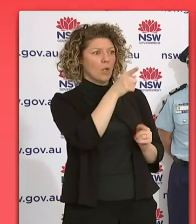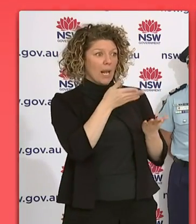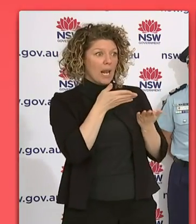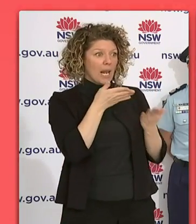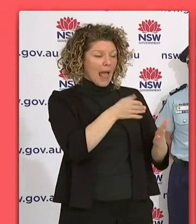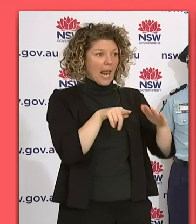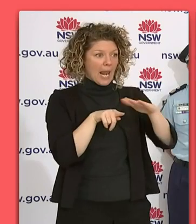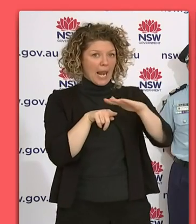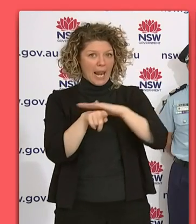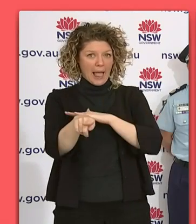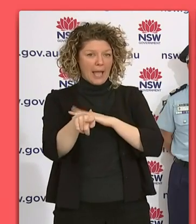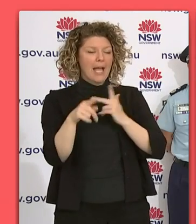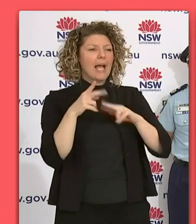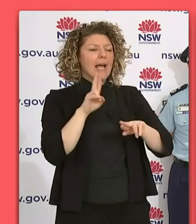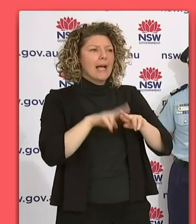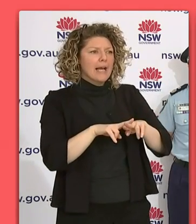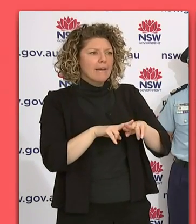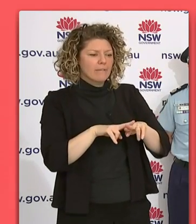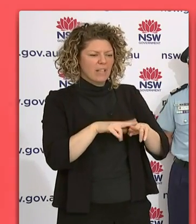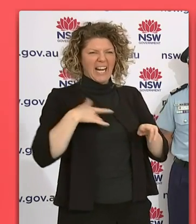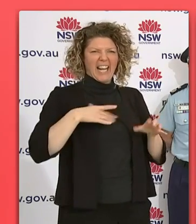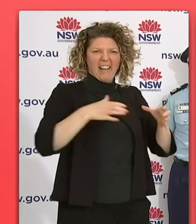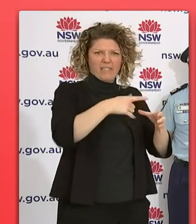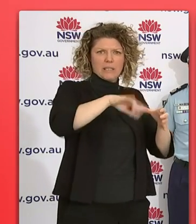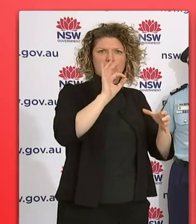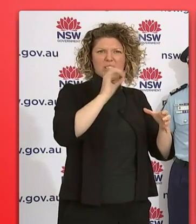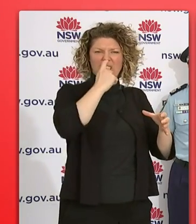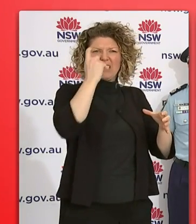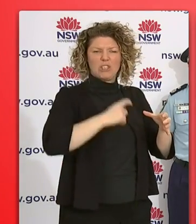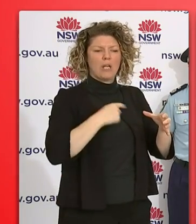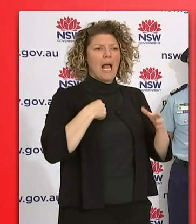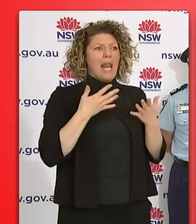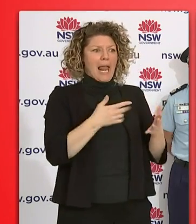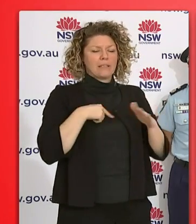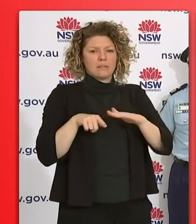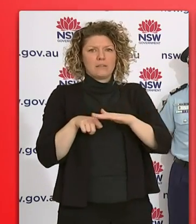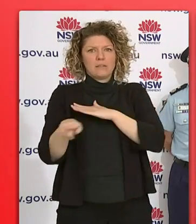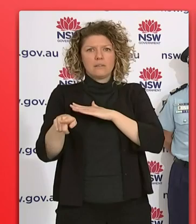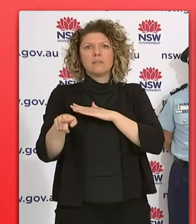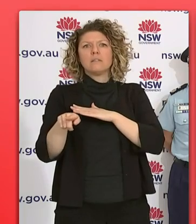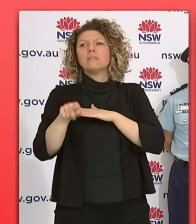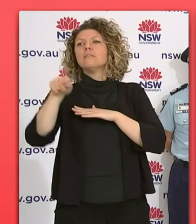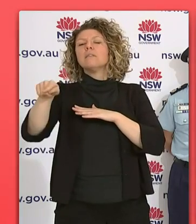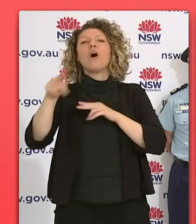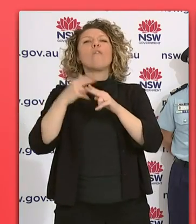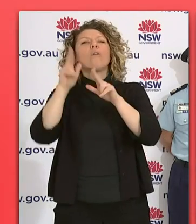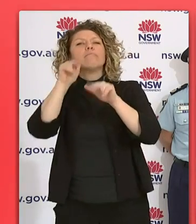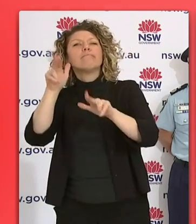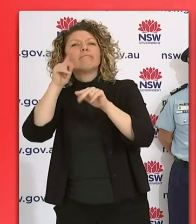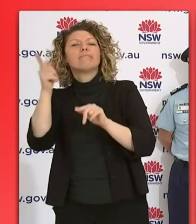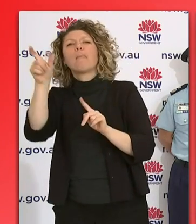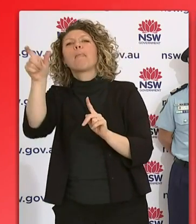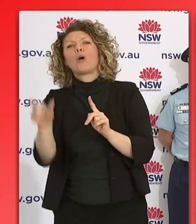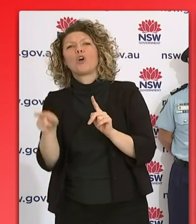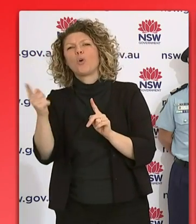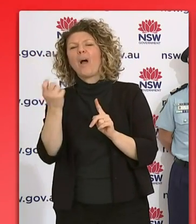LGAs if they're engaged, uh, with looking after vulnerable people. Now, with that, um, when you call Service